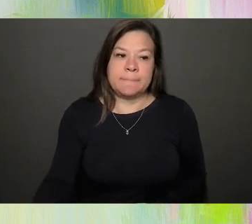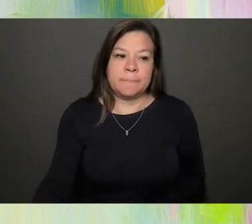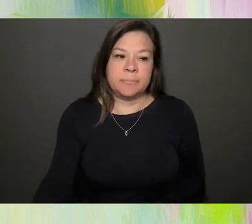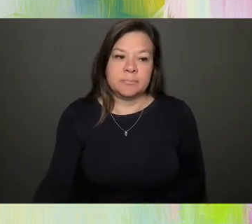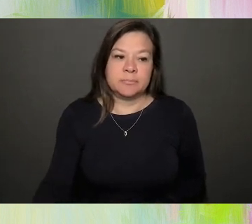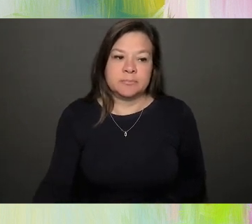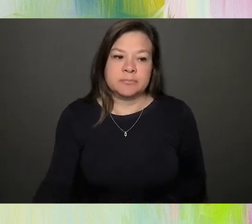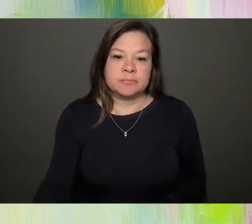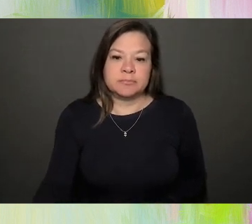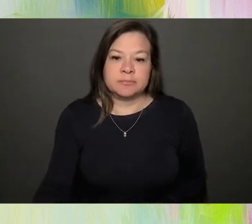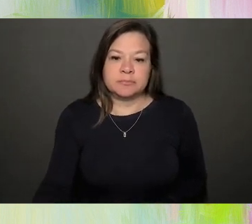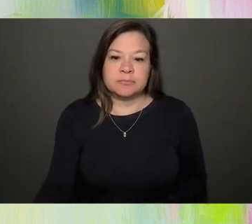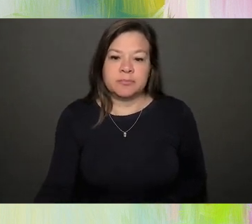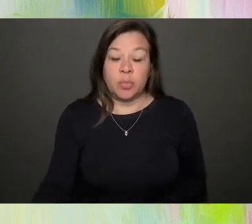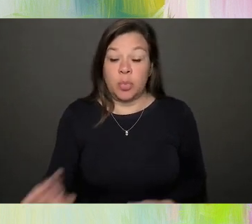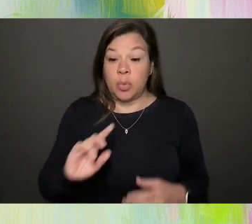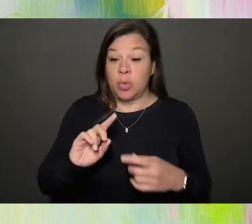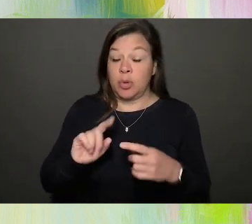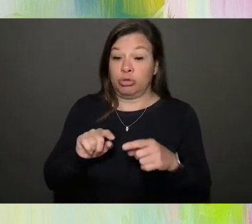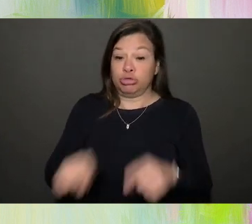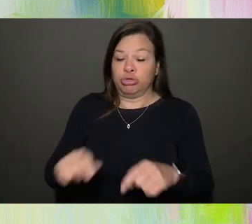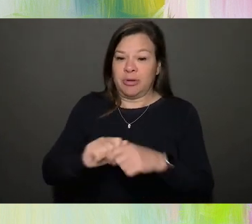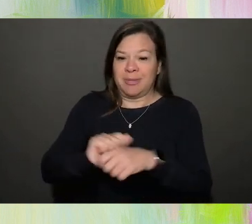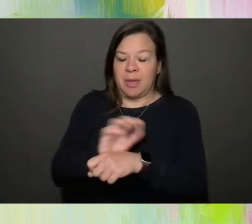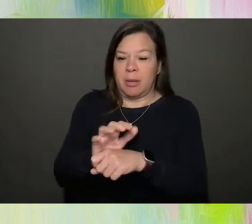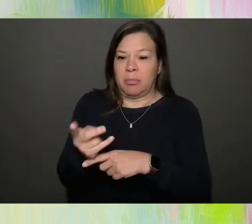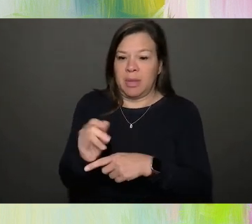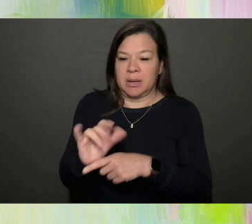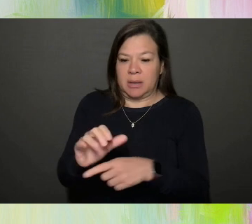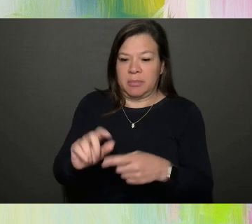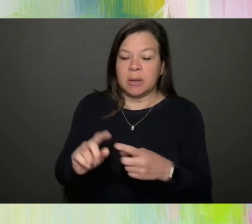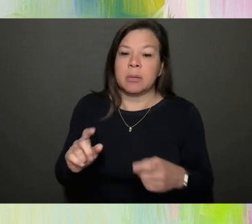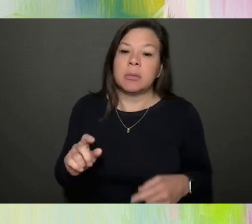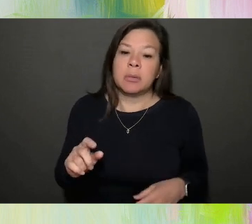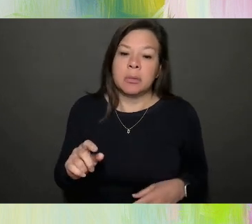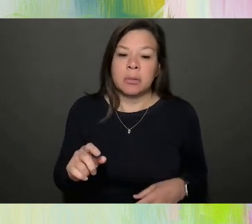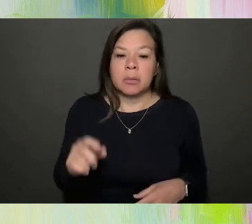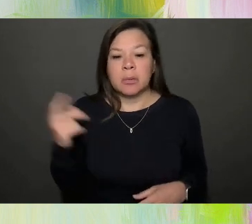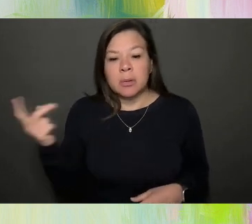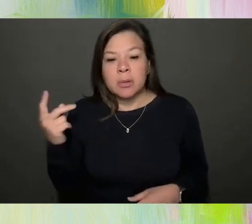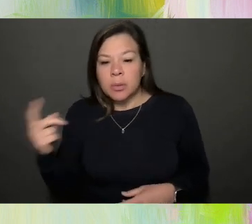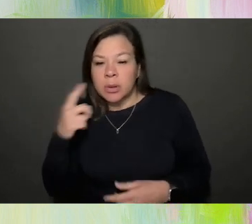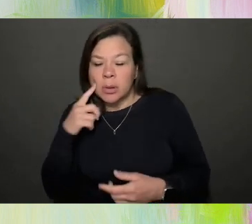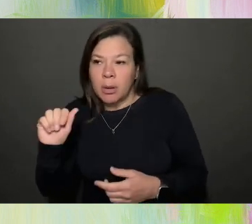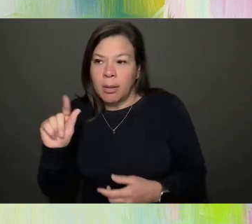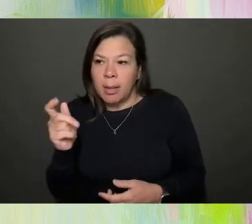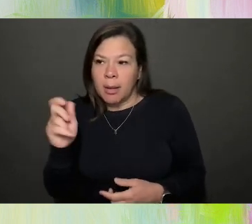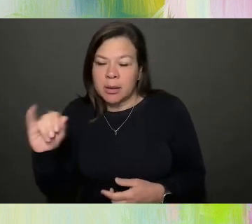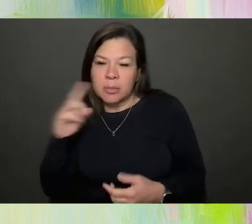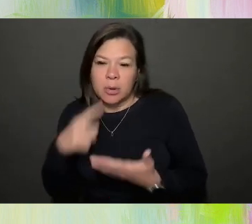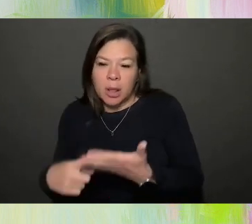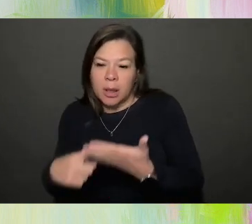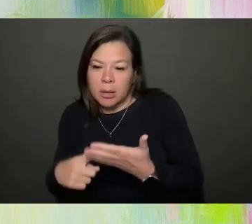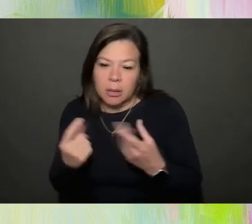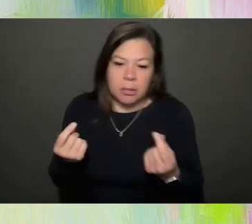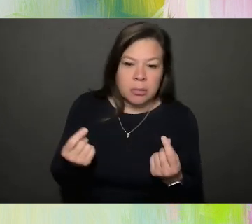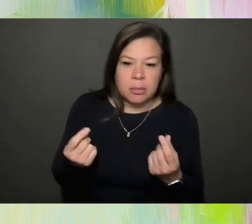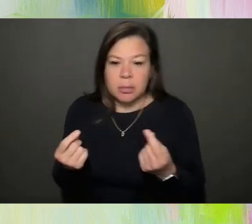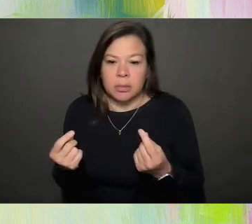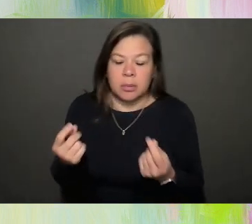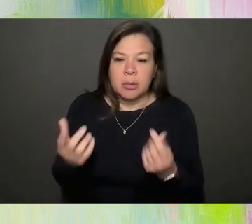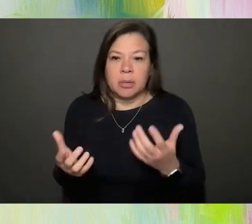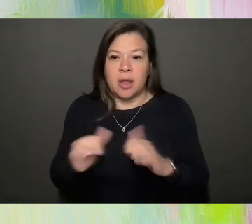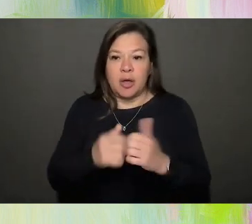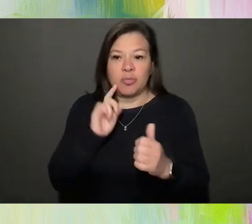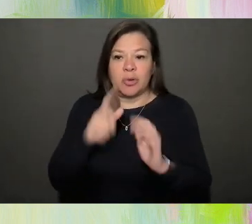When we had the pandemic, we, Alany and I were thinking about what PhotoVoice project can we do that really highlights